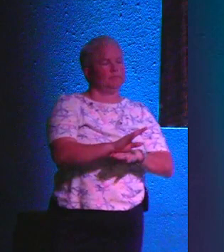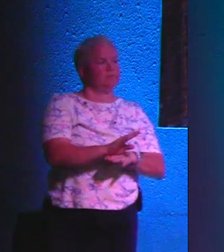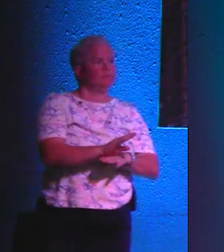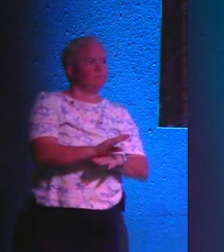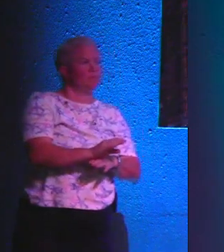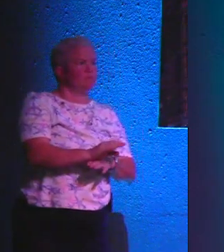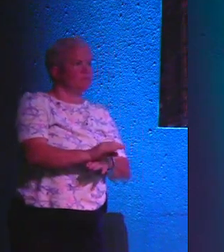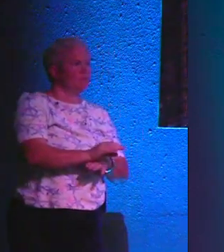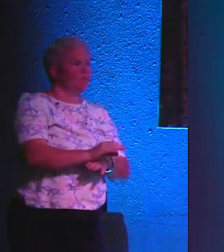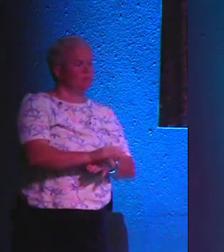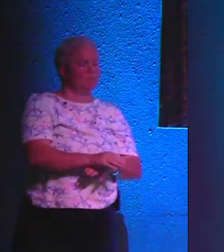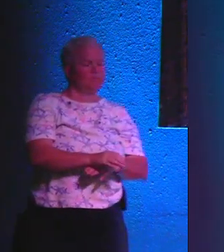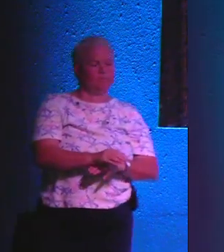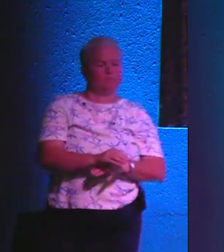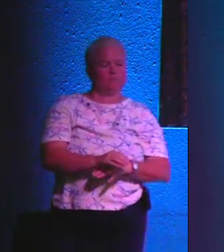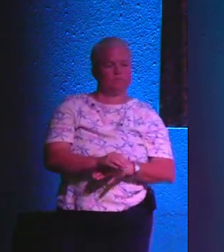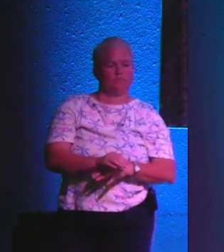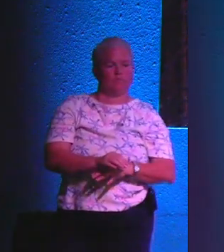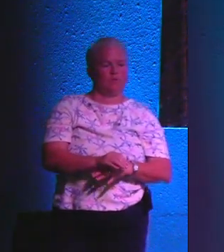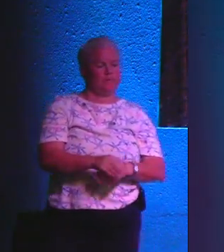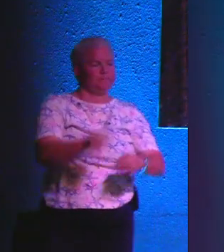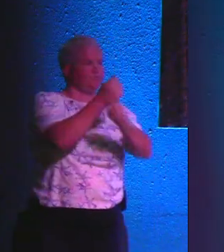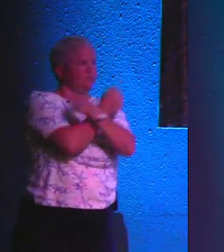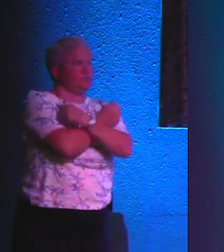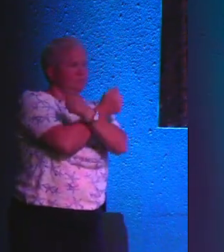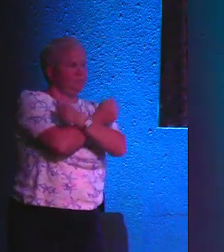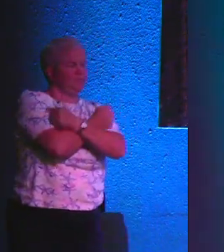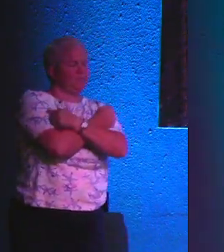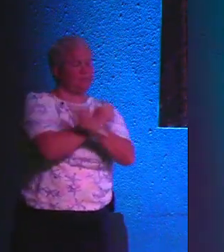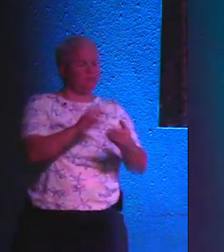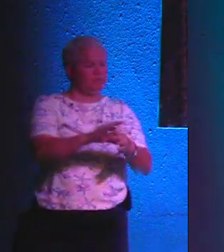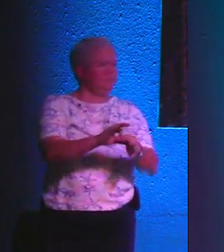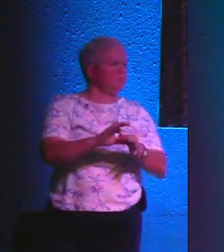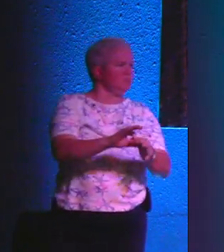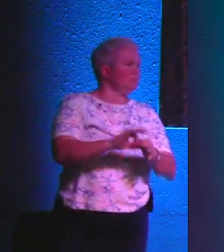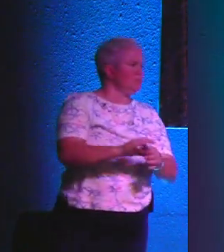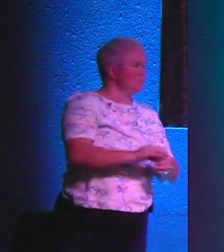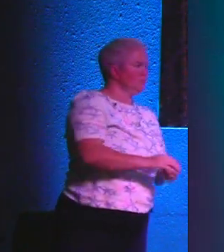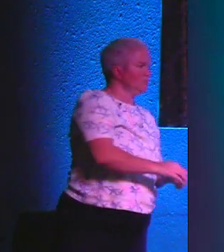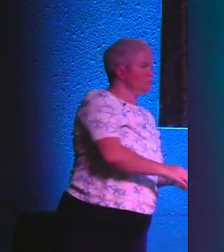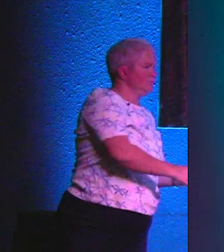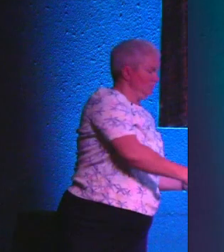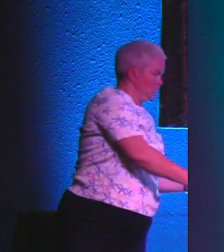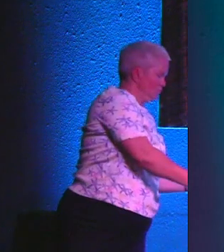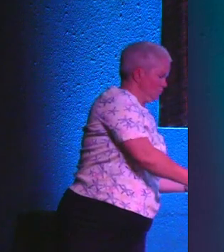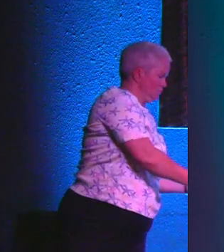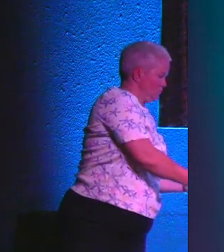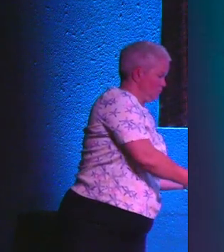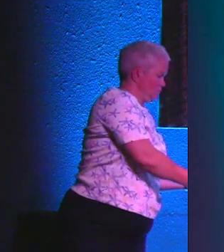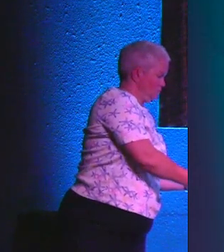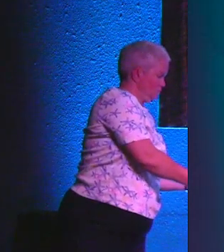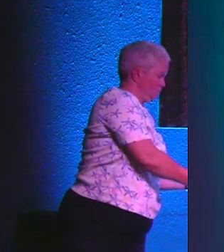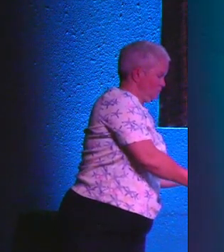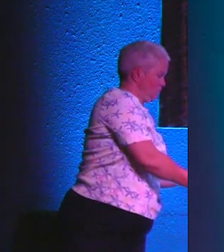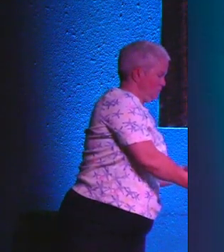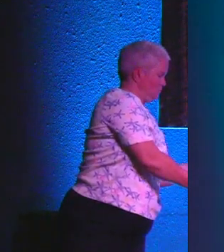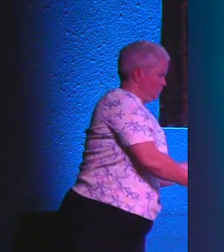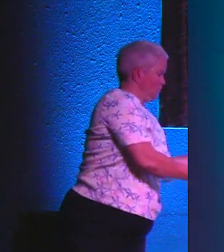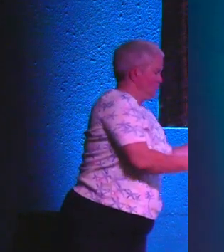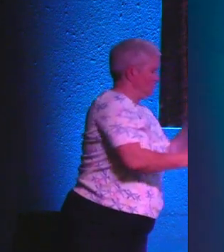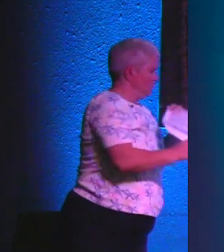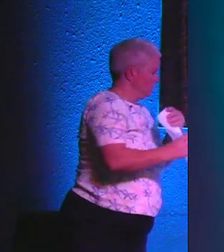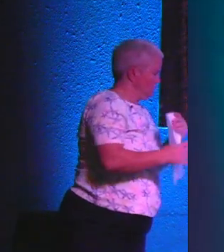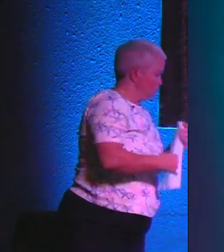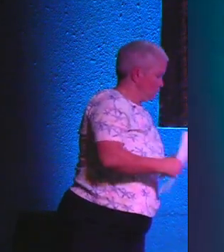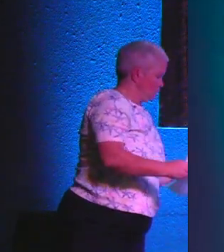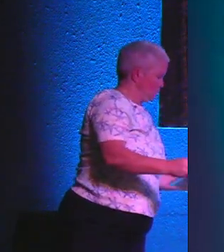He said I'm supreme, I can handle it. I just love you and I want to have a relationship with you. I say that